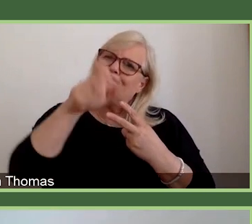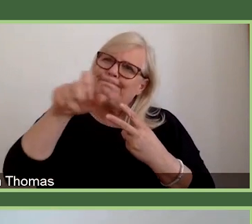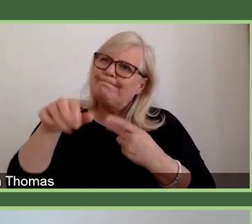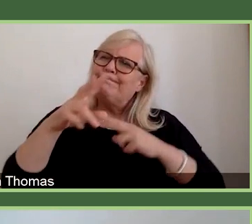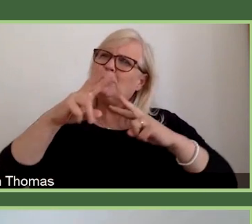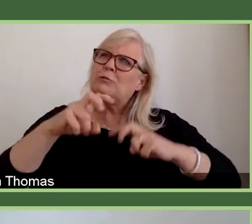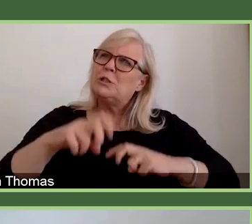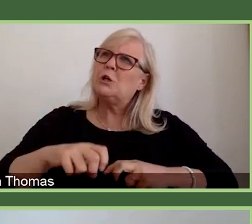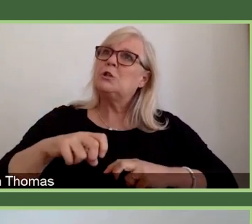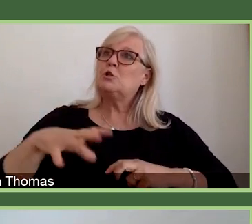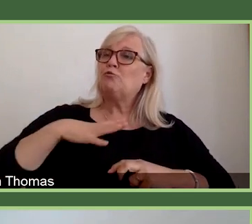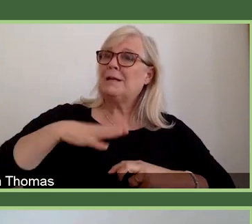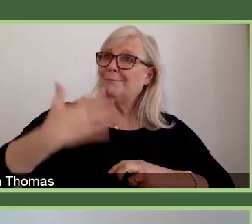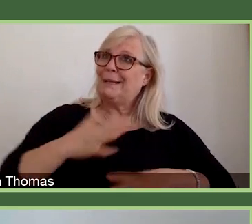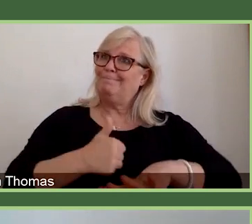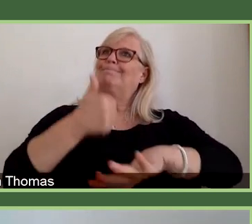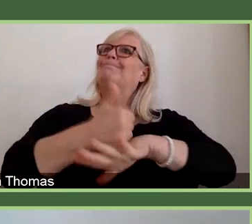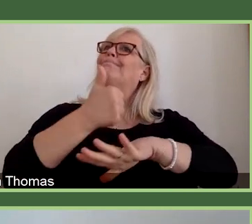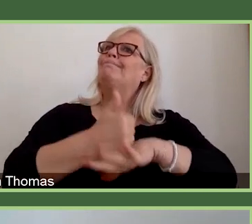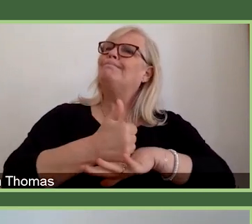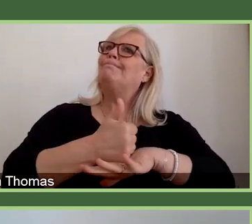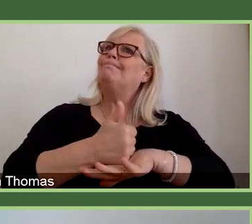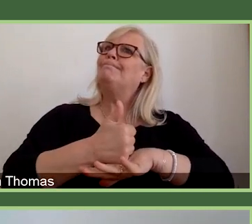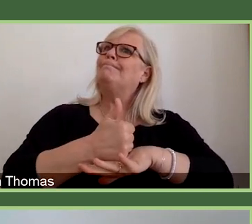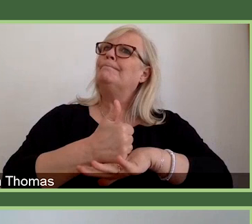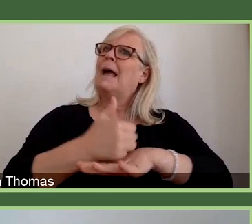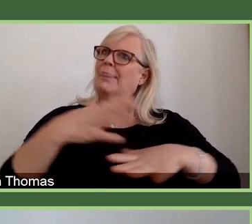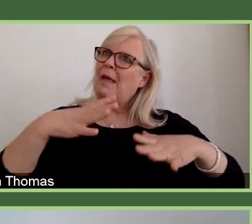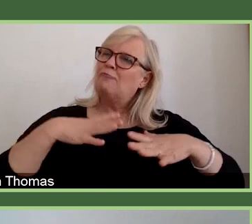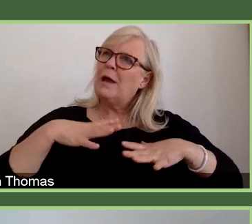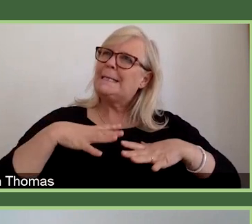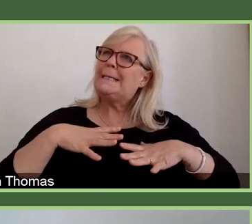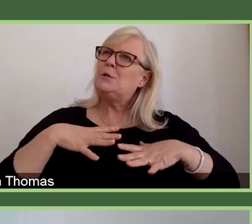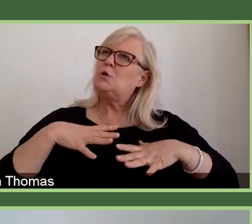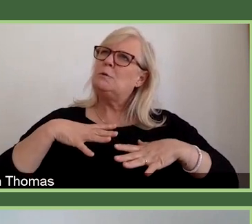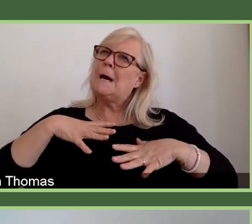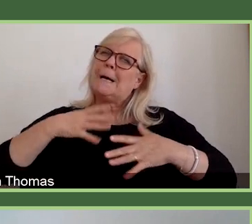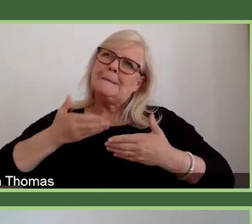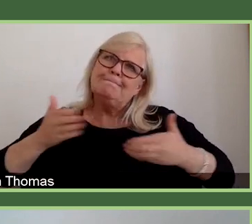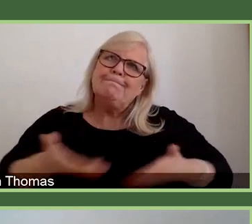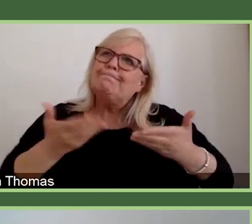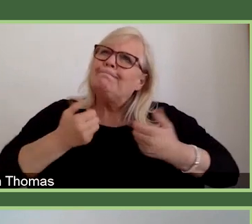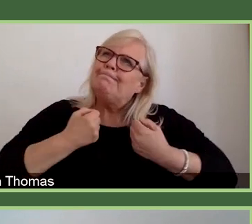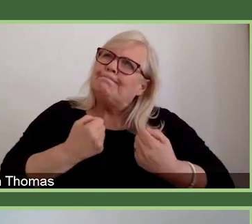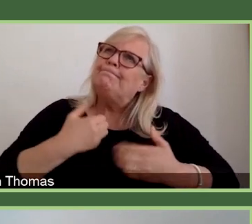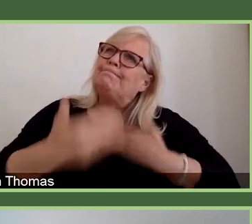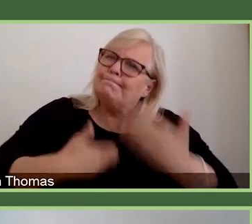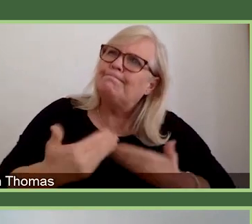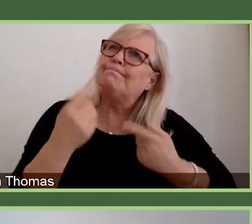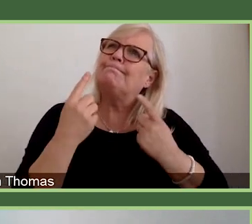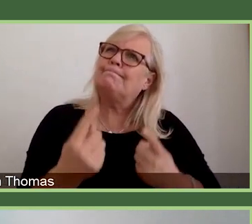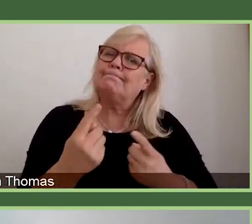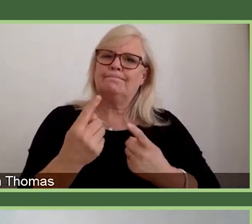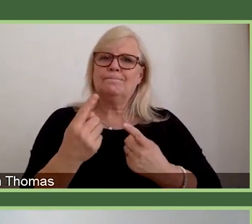independence, and they're really ready to drive innovative programmes of research, and have the potential to become our international